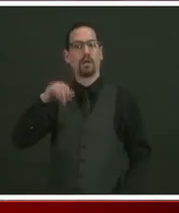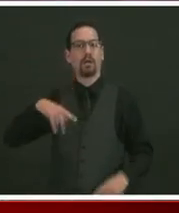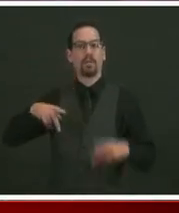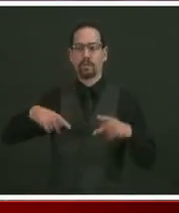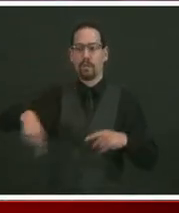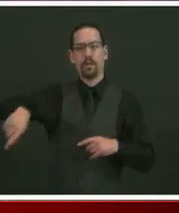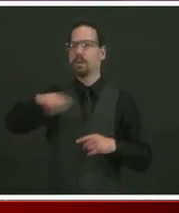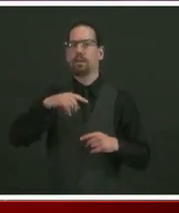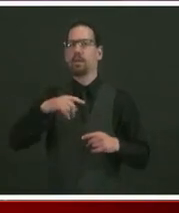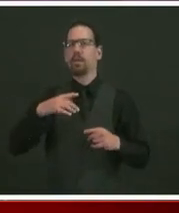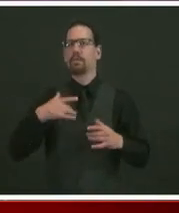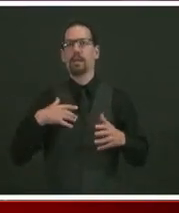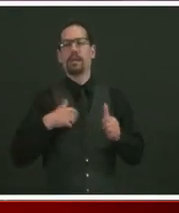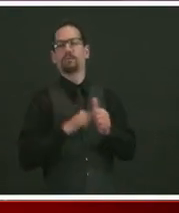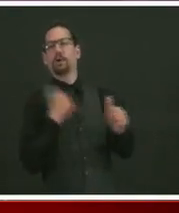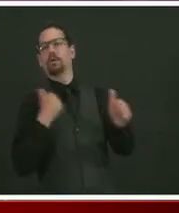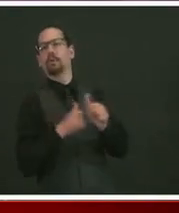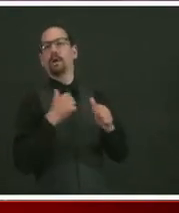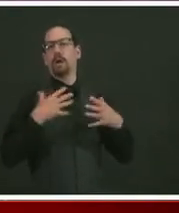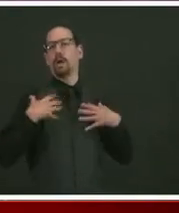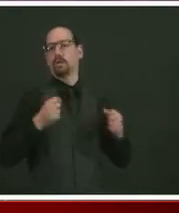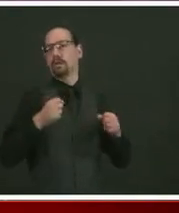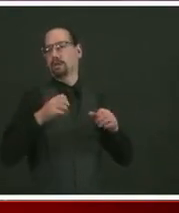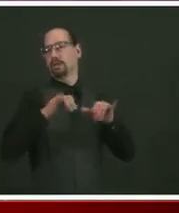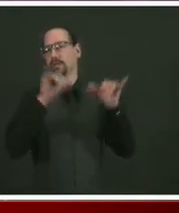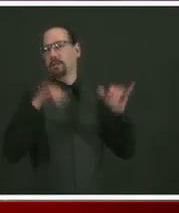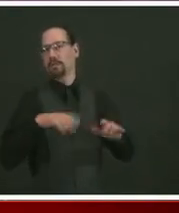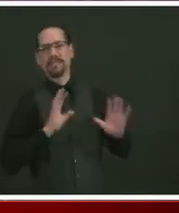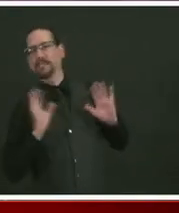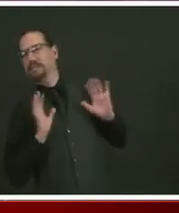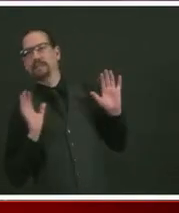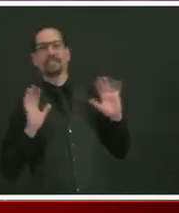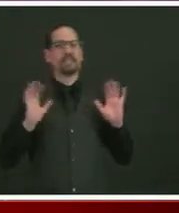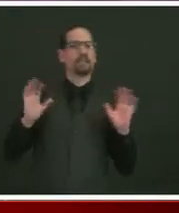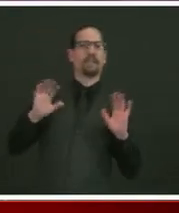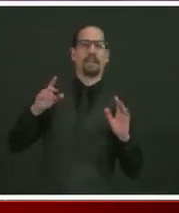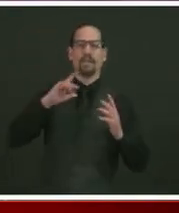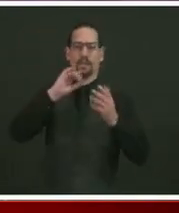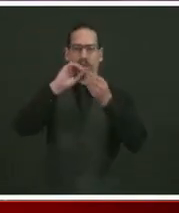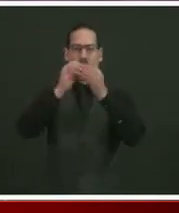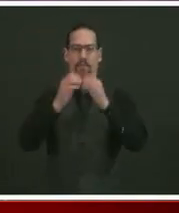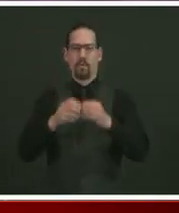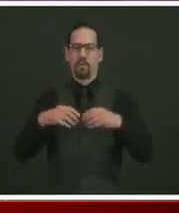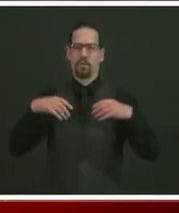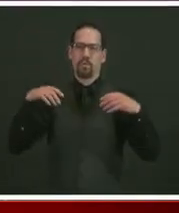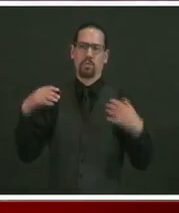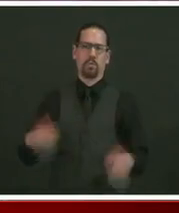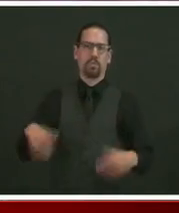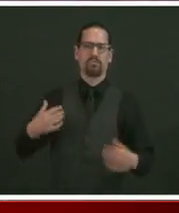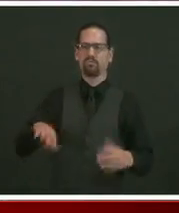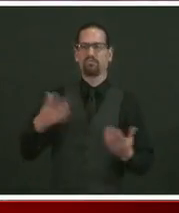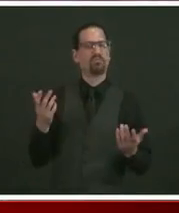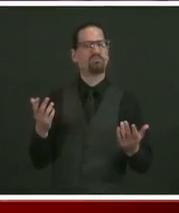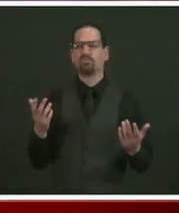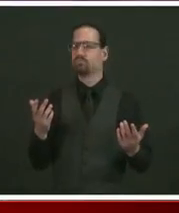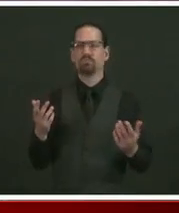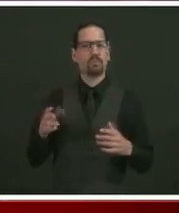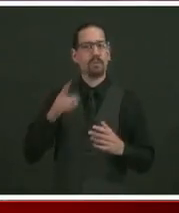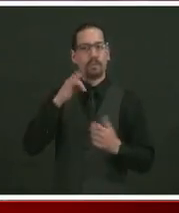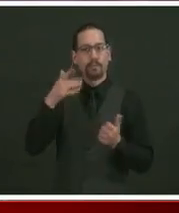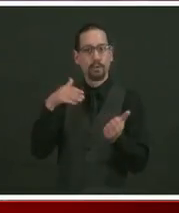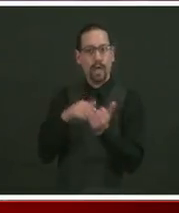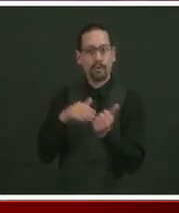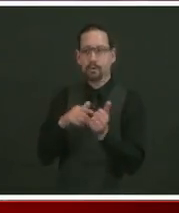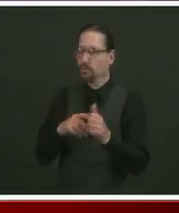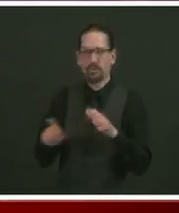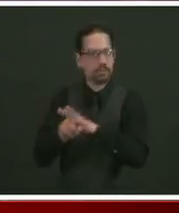And we've seen that. We've seen a real drop in primary care office visits. We've seen